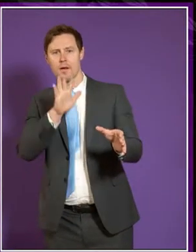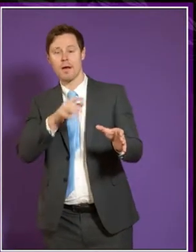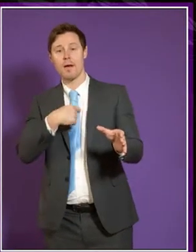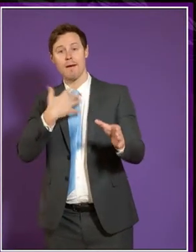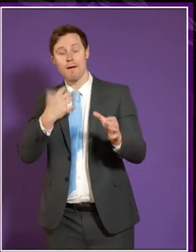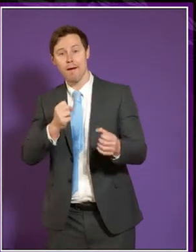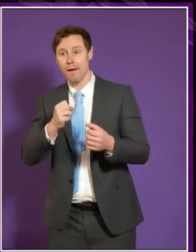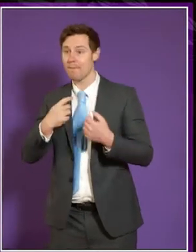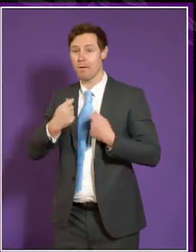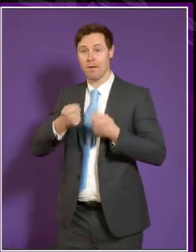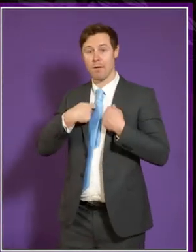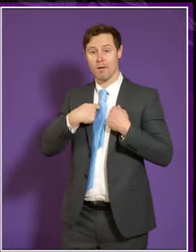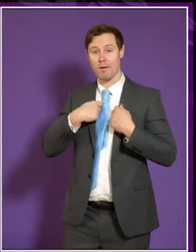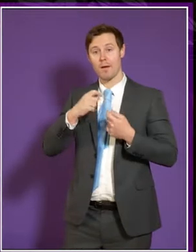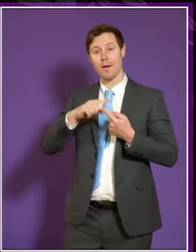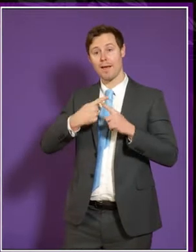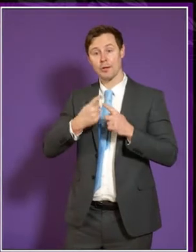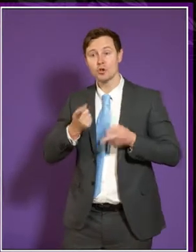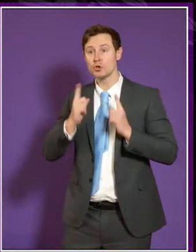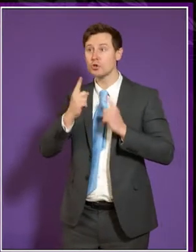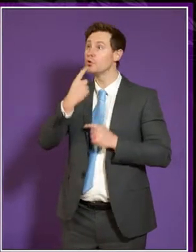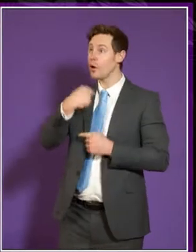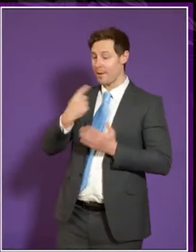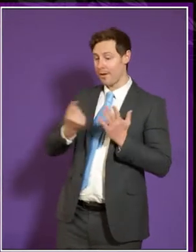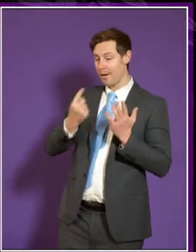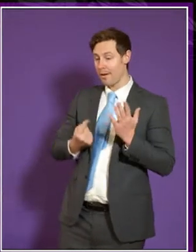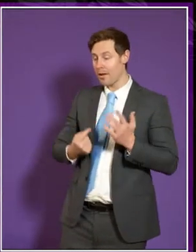executive functions. I don't have any regulatory functions.